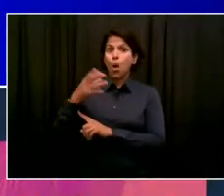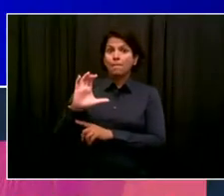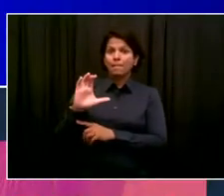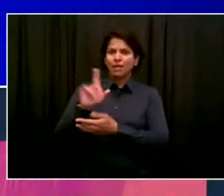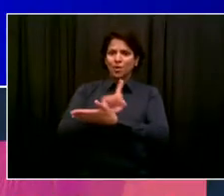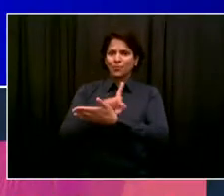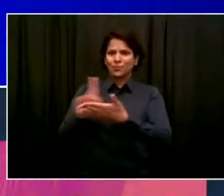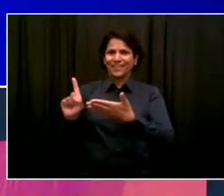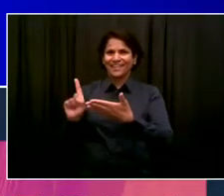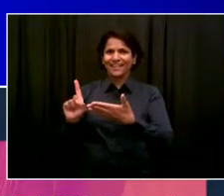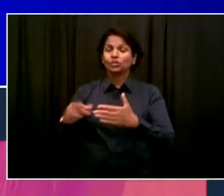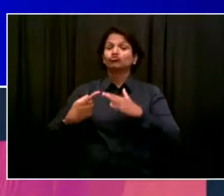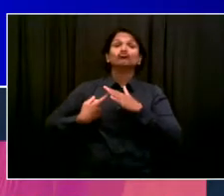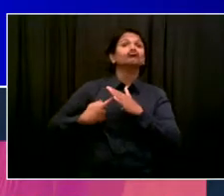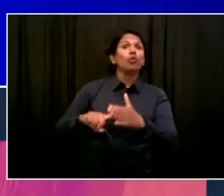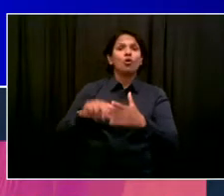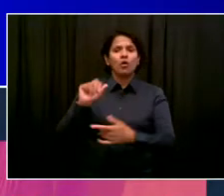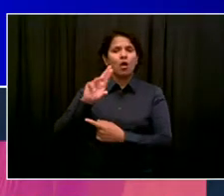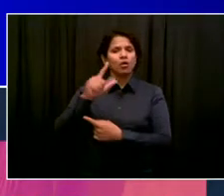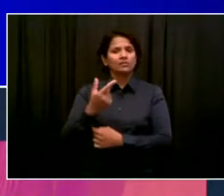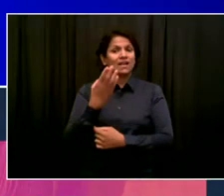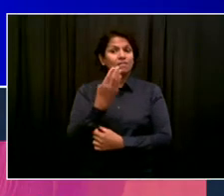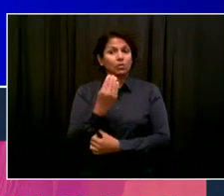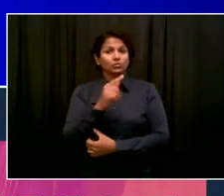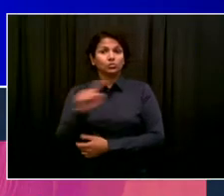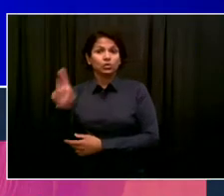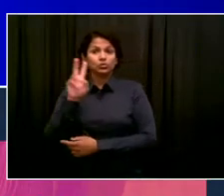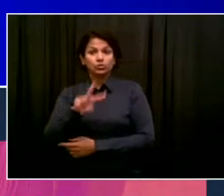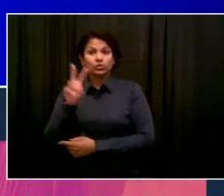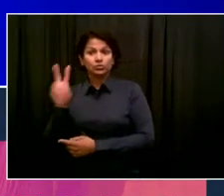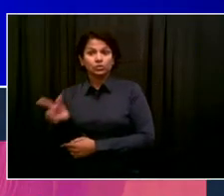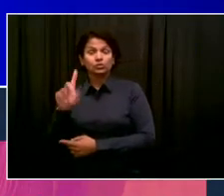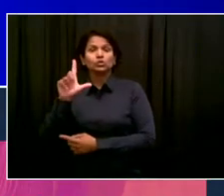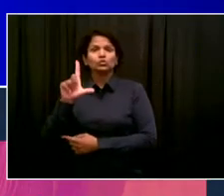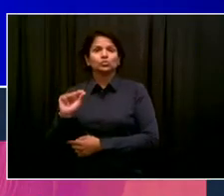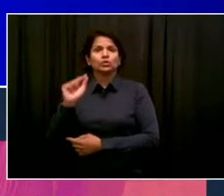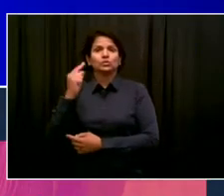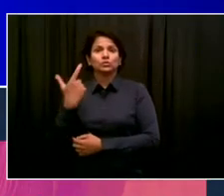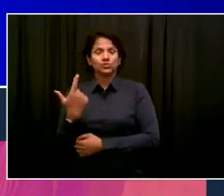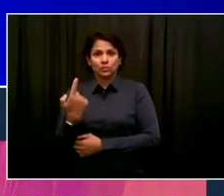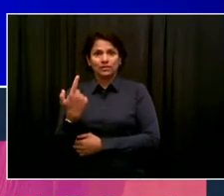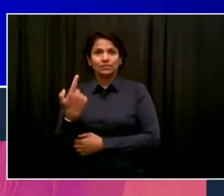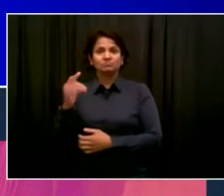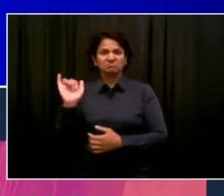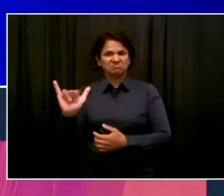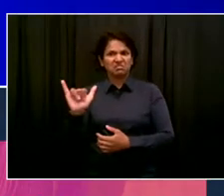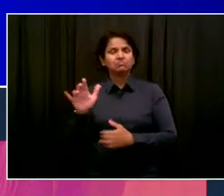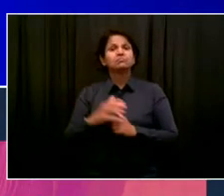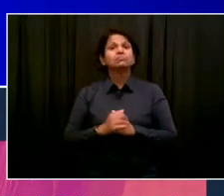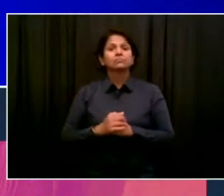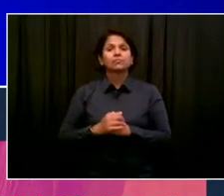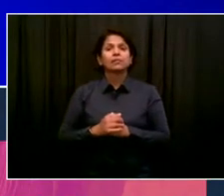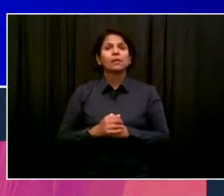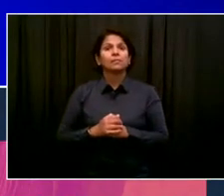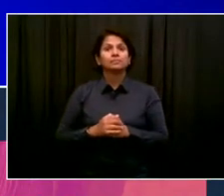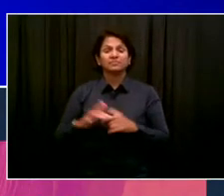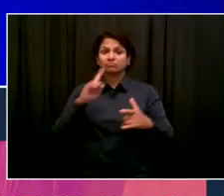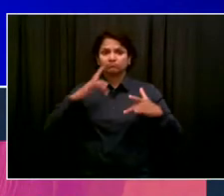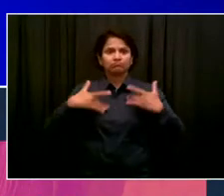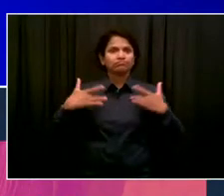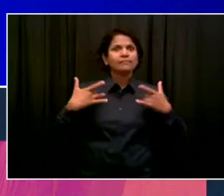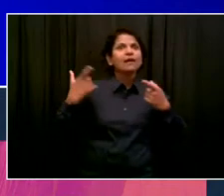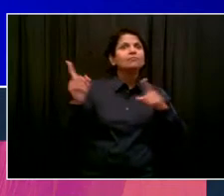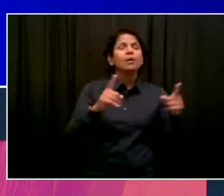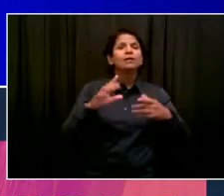14th through 22nd, all five boroughs, concerts, free movie screenings, cultural events, public art, you name it,